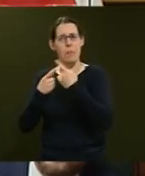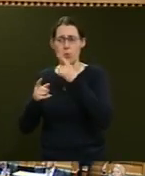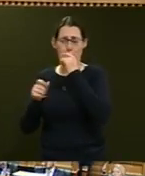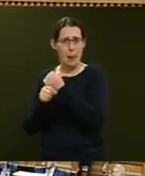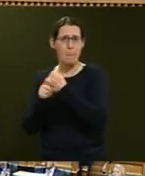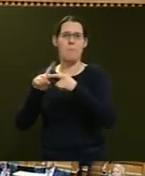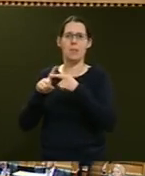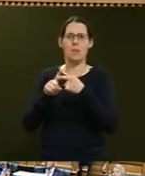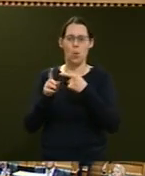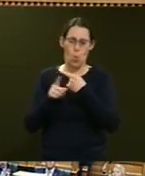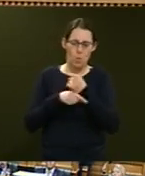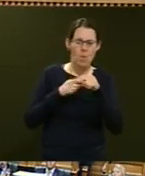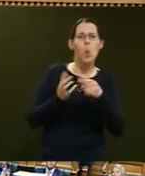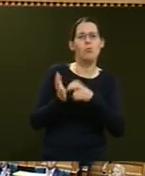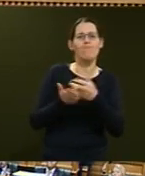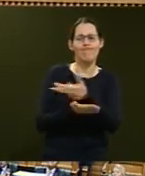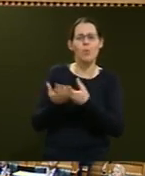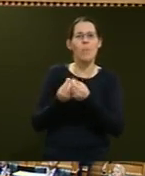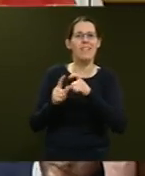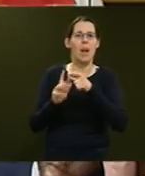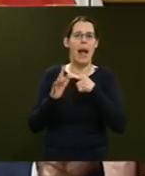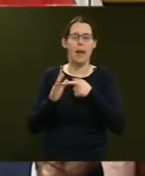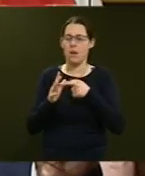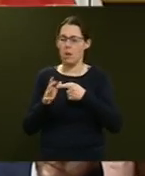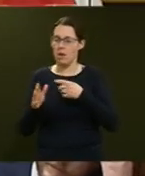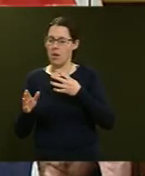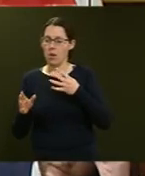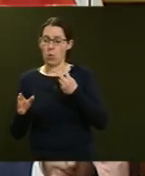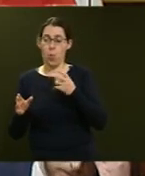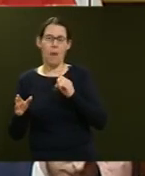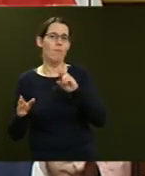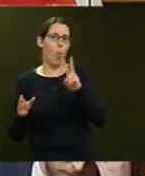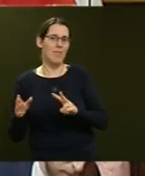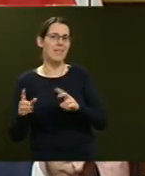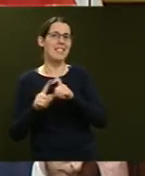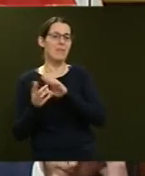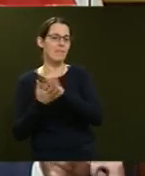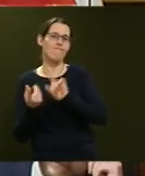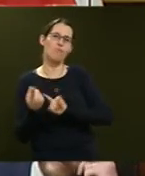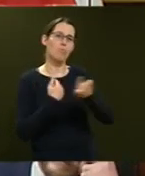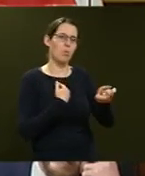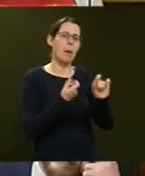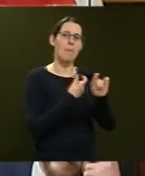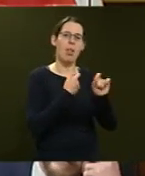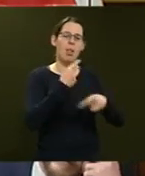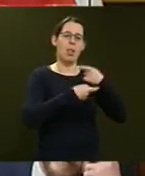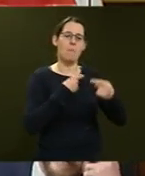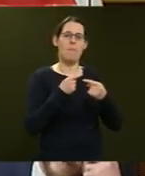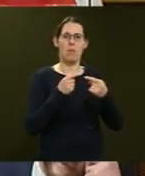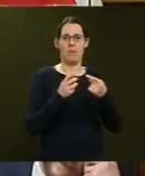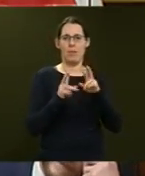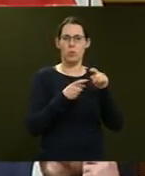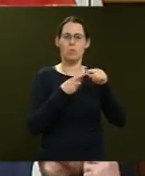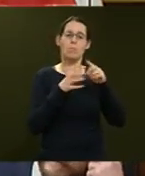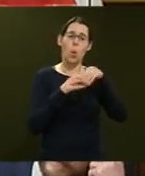DIA. On the 20th of August, Derek Handley responds to that email to Claire Curran about those issues, including the contact he has had